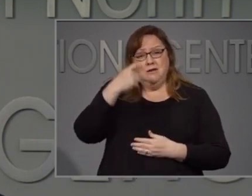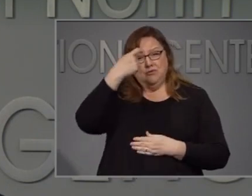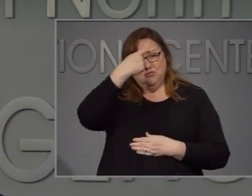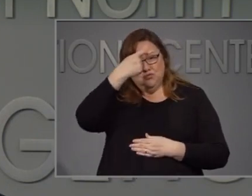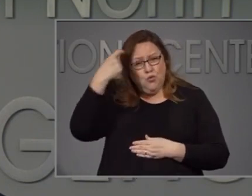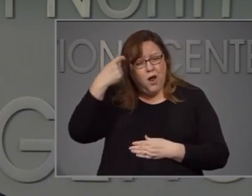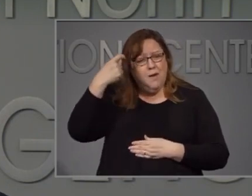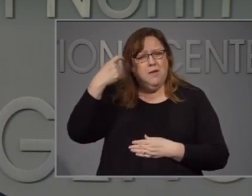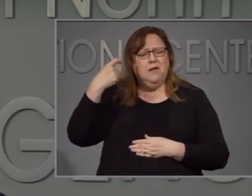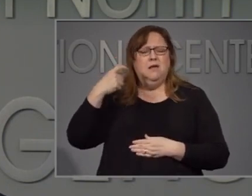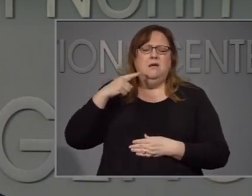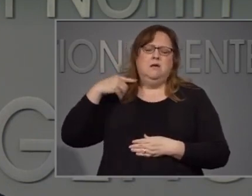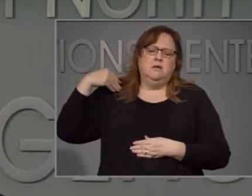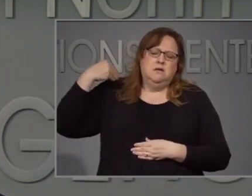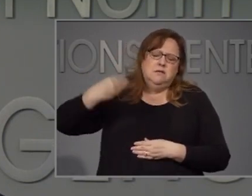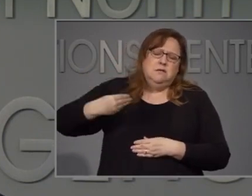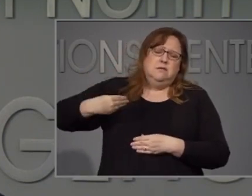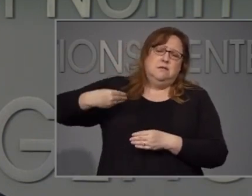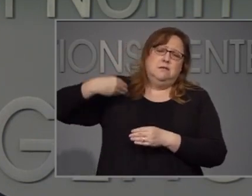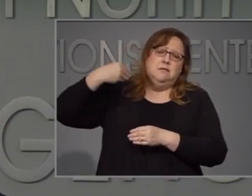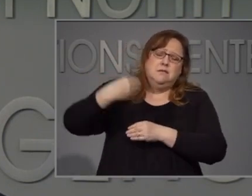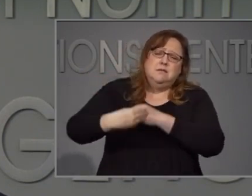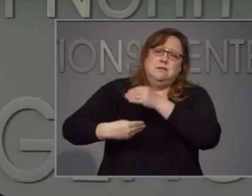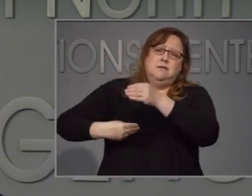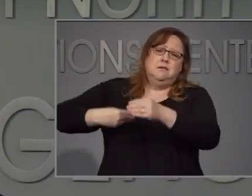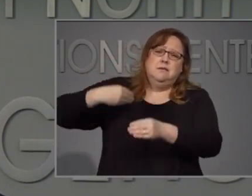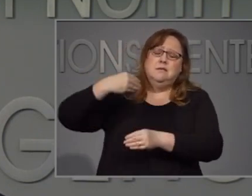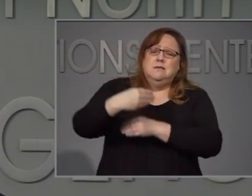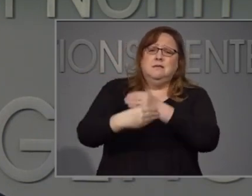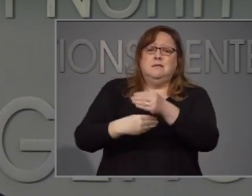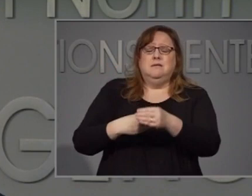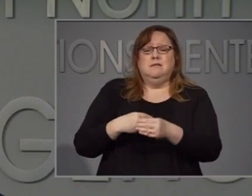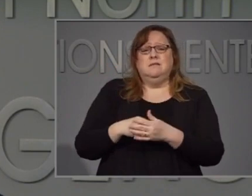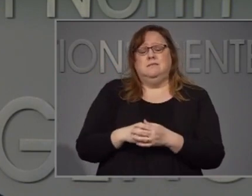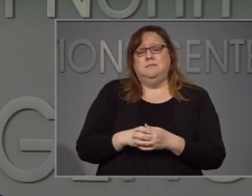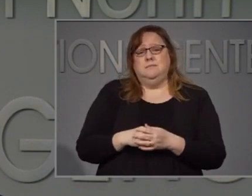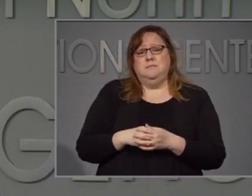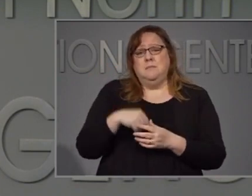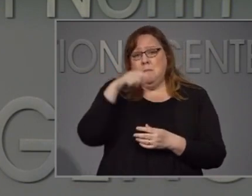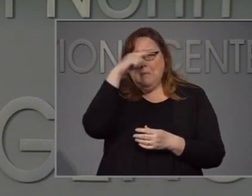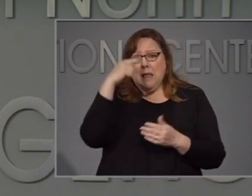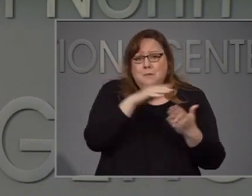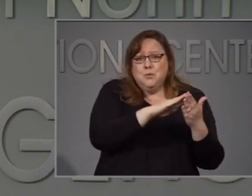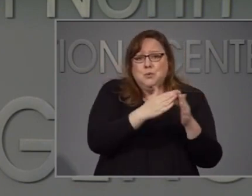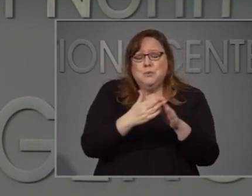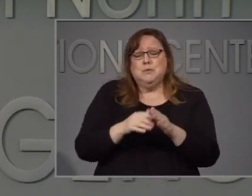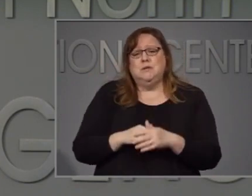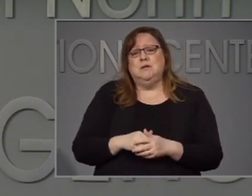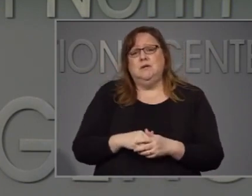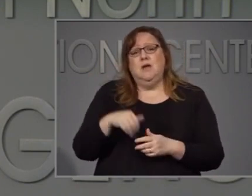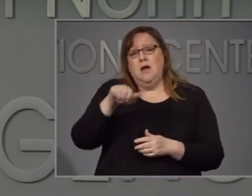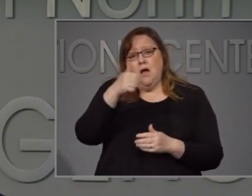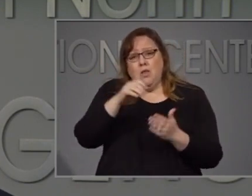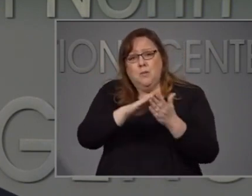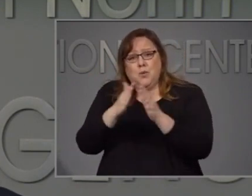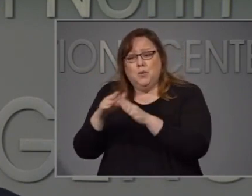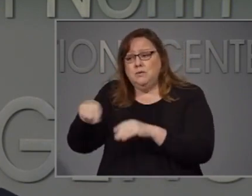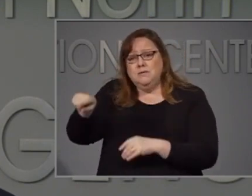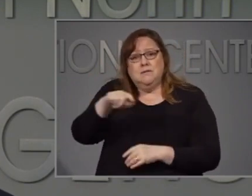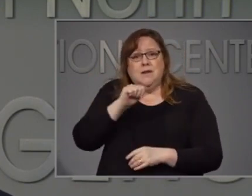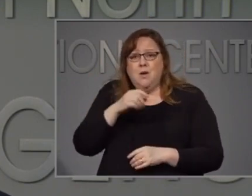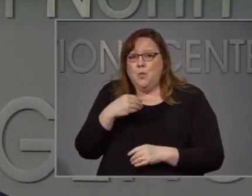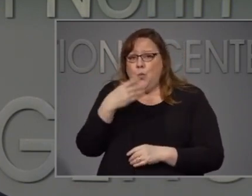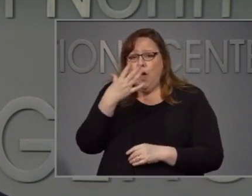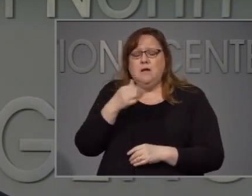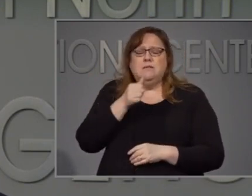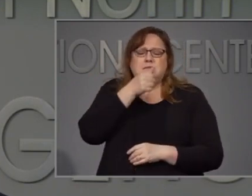that black people and other communities of color continue to suffer. Trauma that